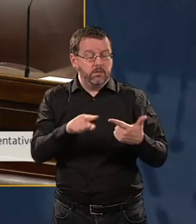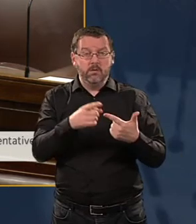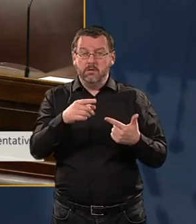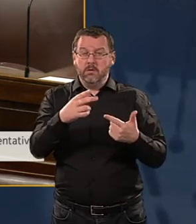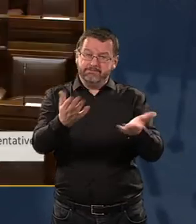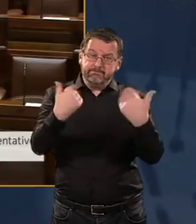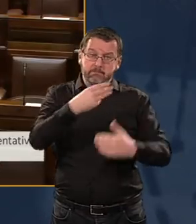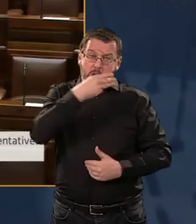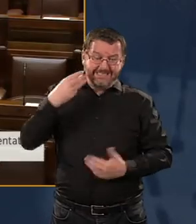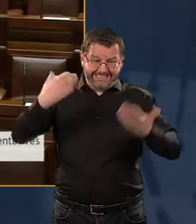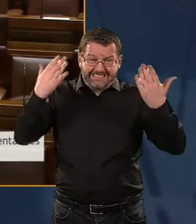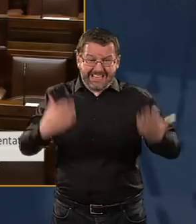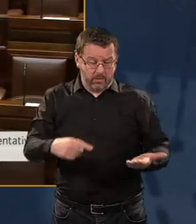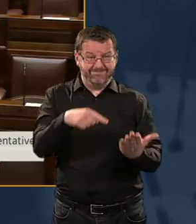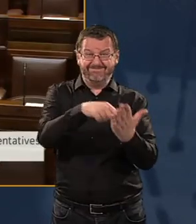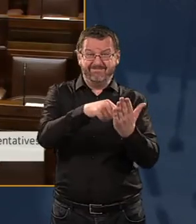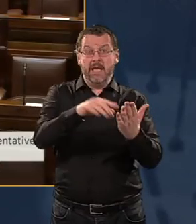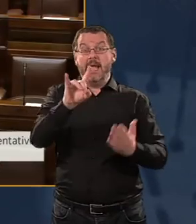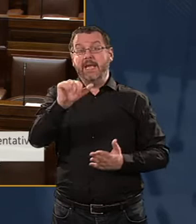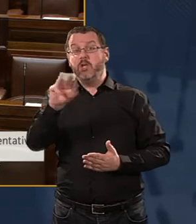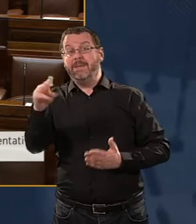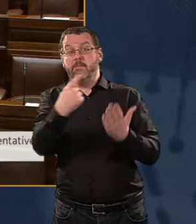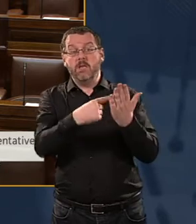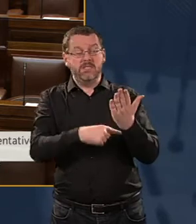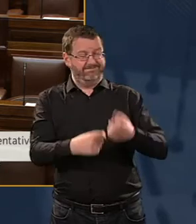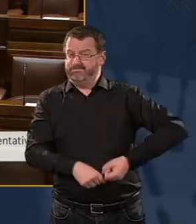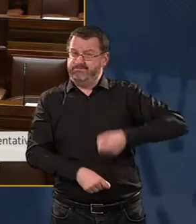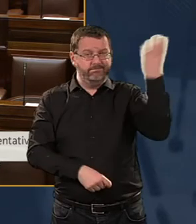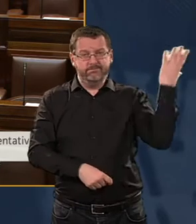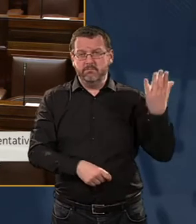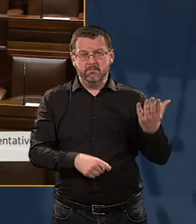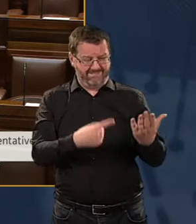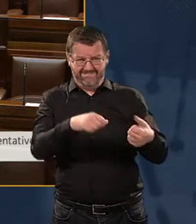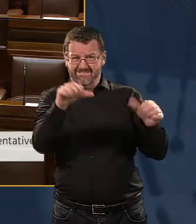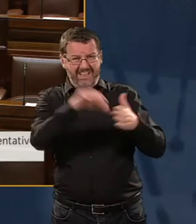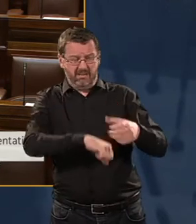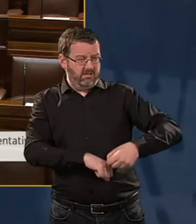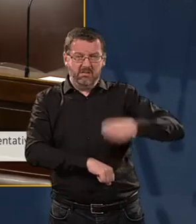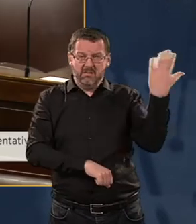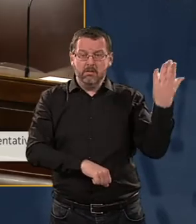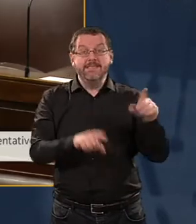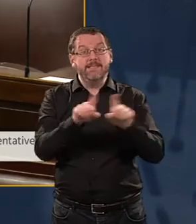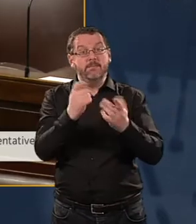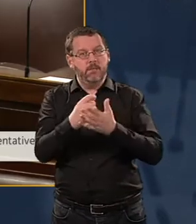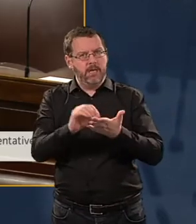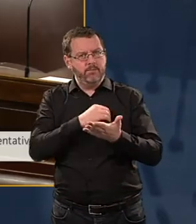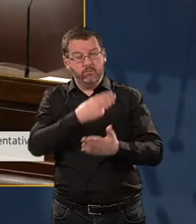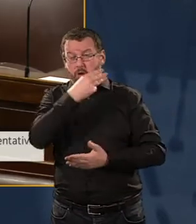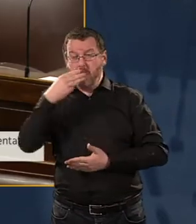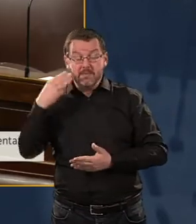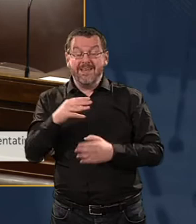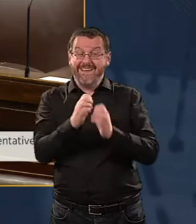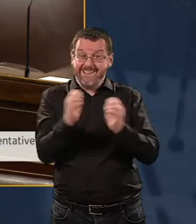to abandoning the failed HAP's policy, but in the meantime guaranteeing that every HAP's tenant